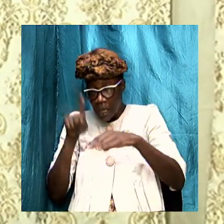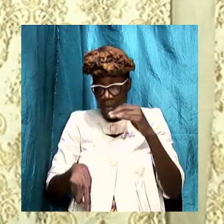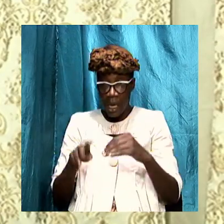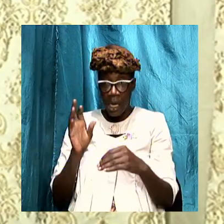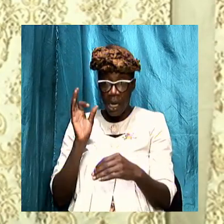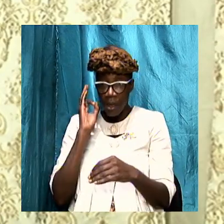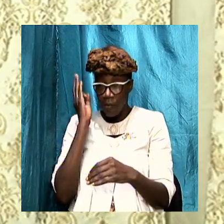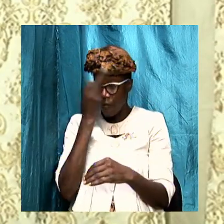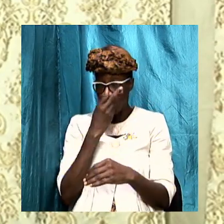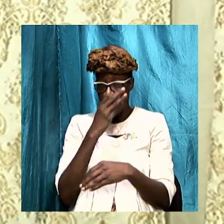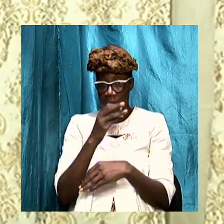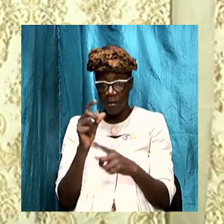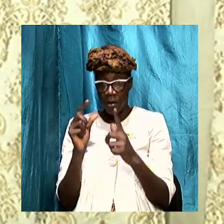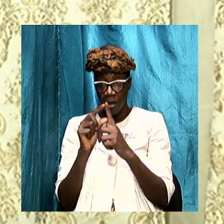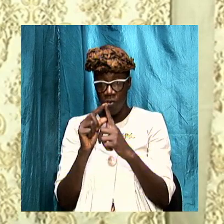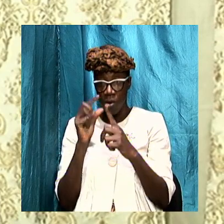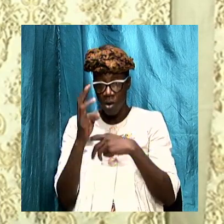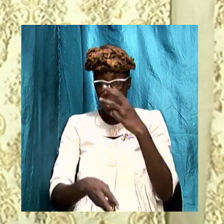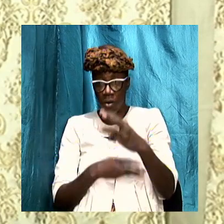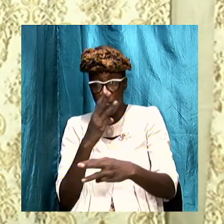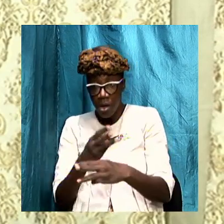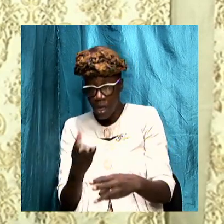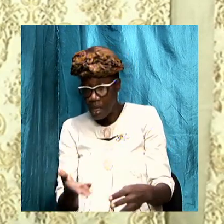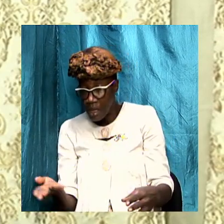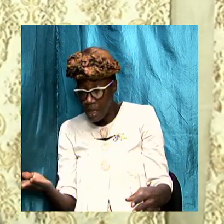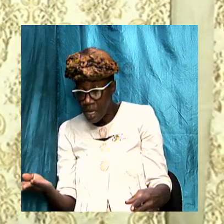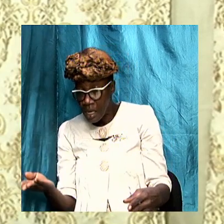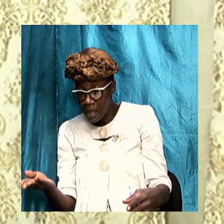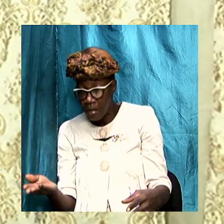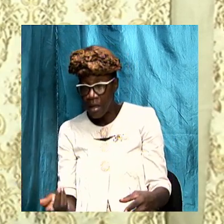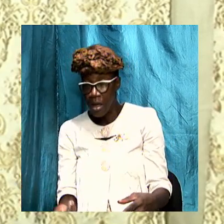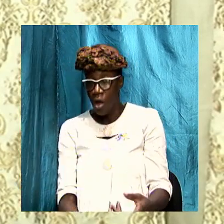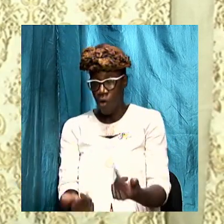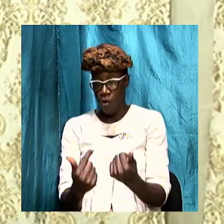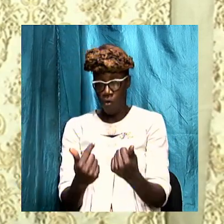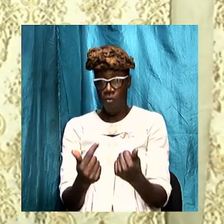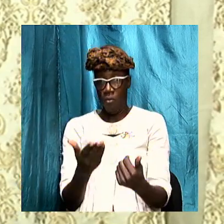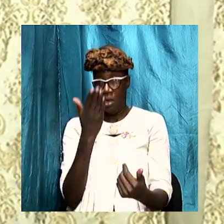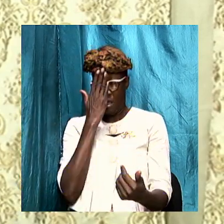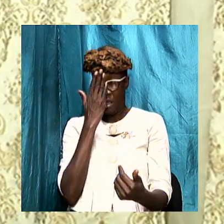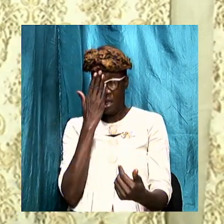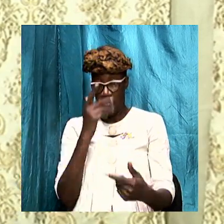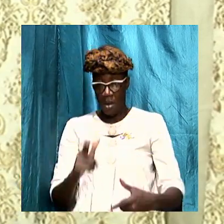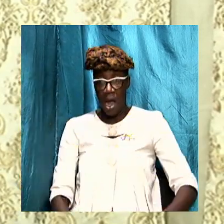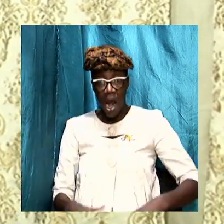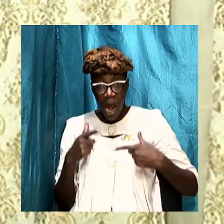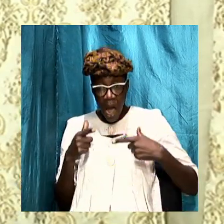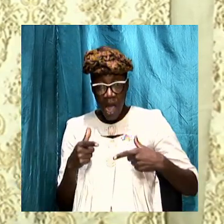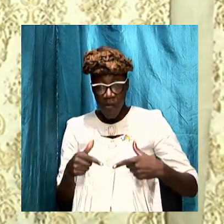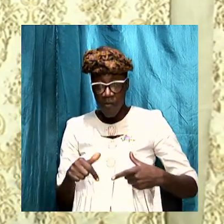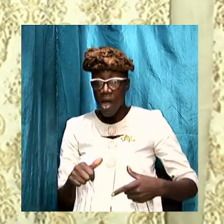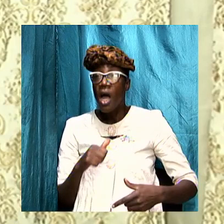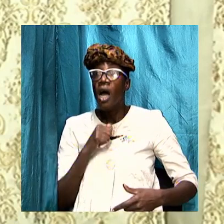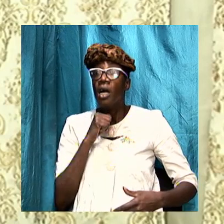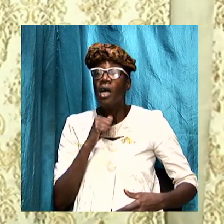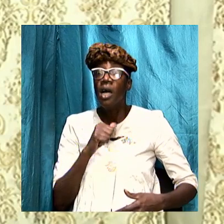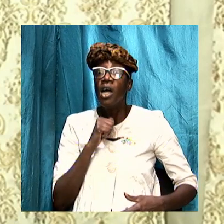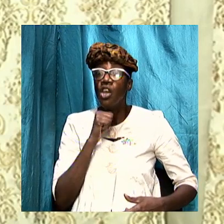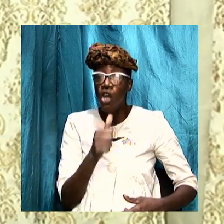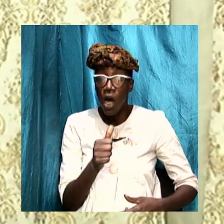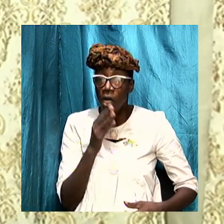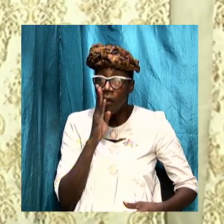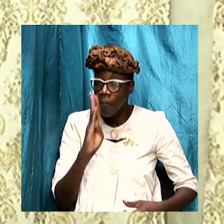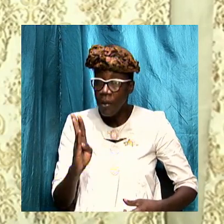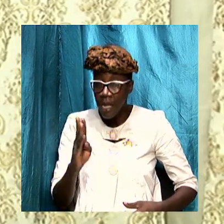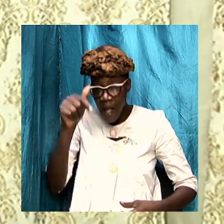the world and the things that are confronting them in life but that ought not to be this